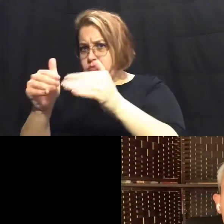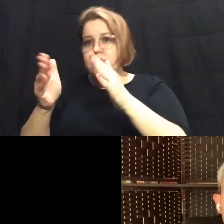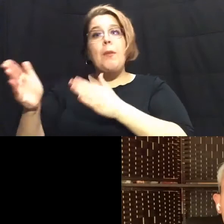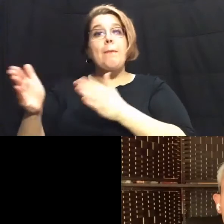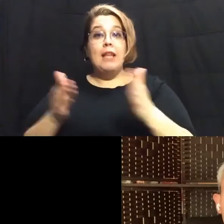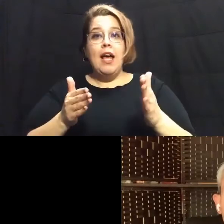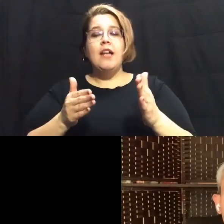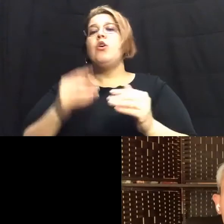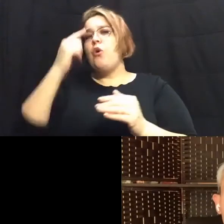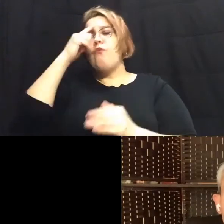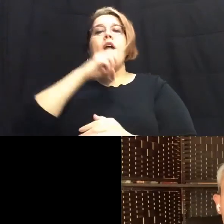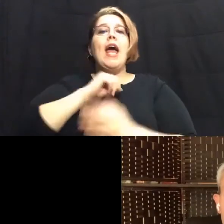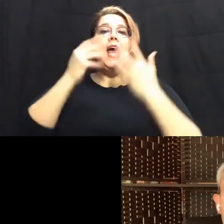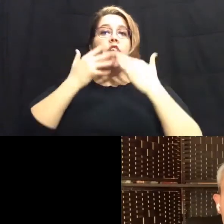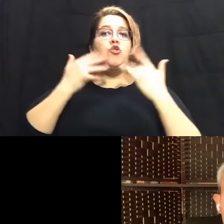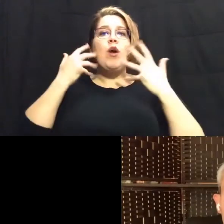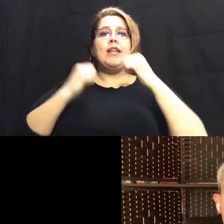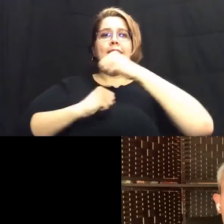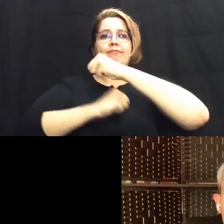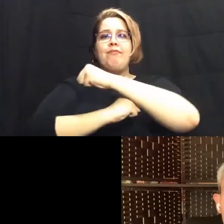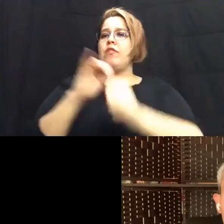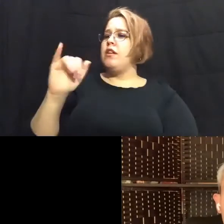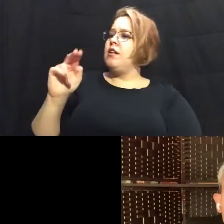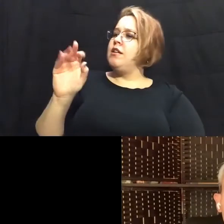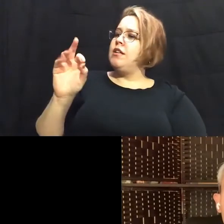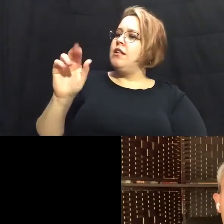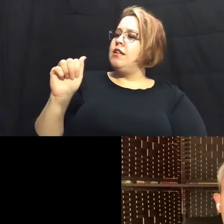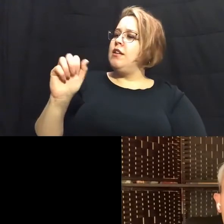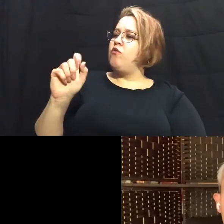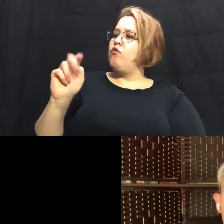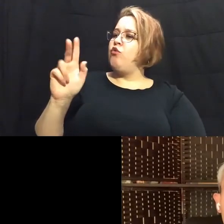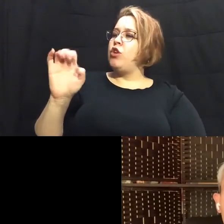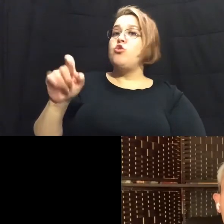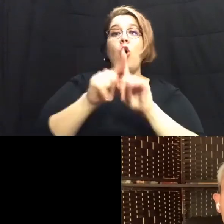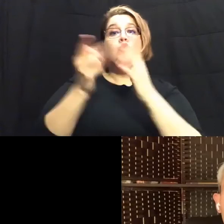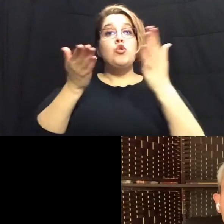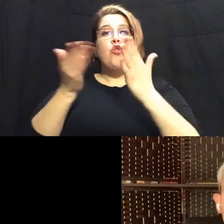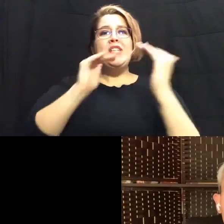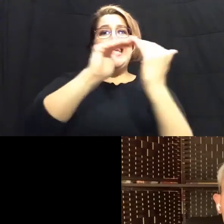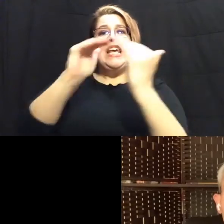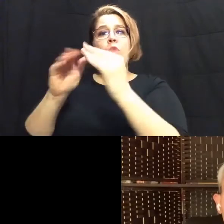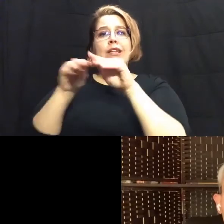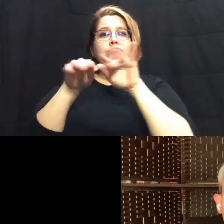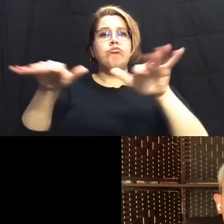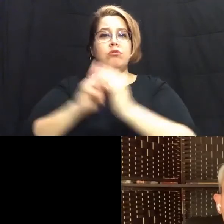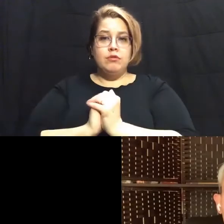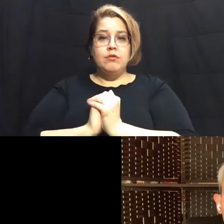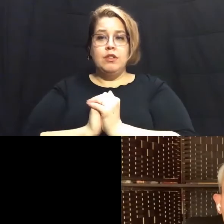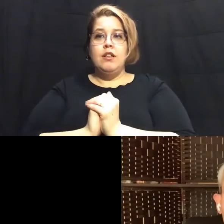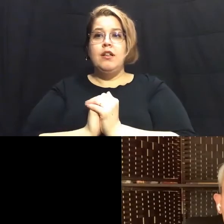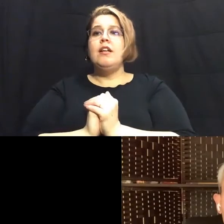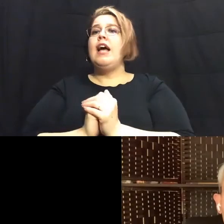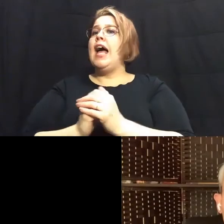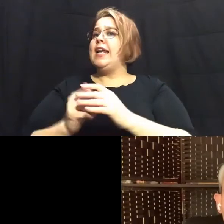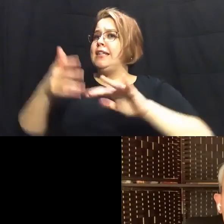age-friendly infrastructure and services in our city to be equitably distributed and it's founded in a framework